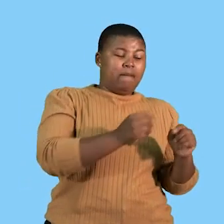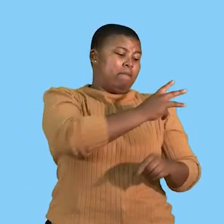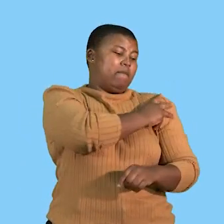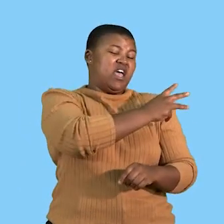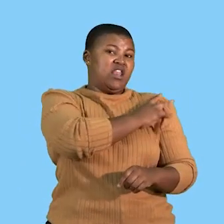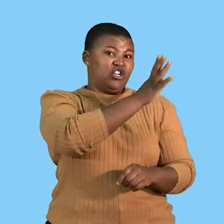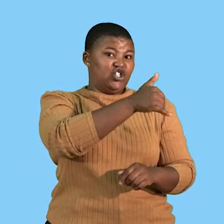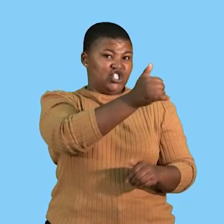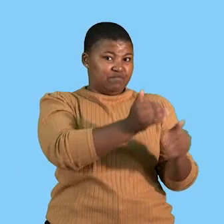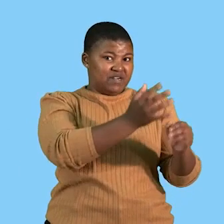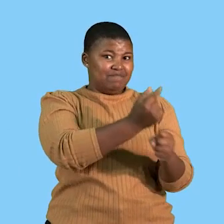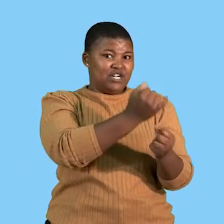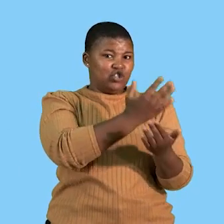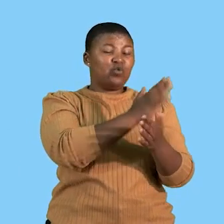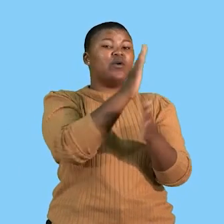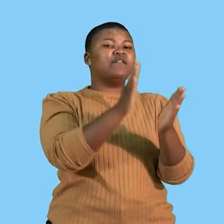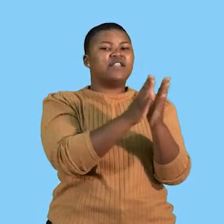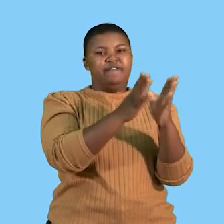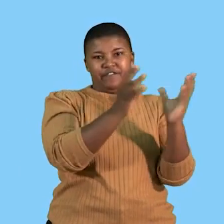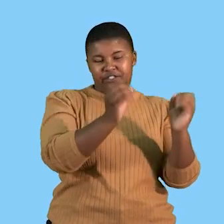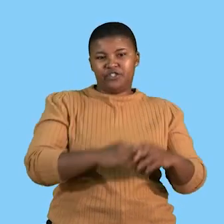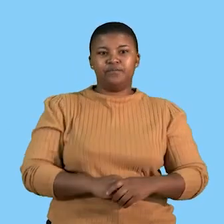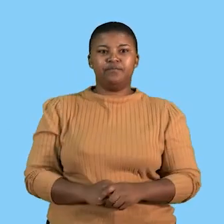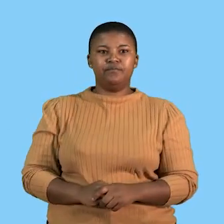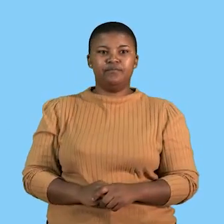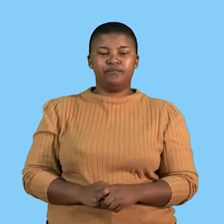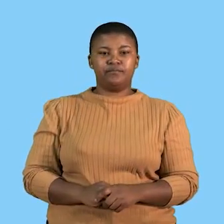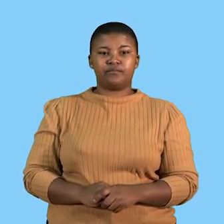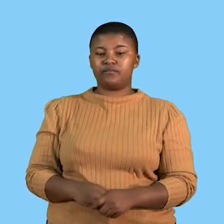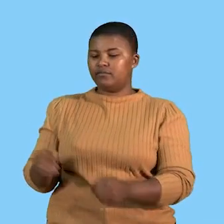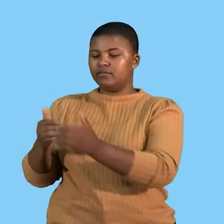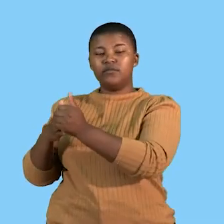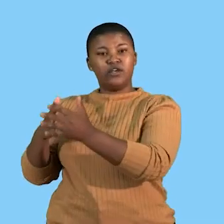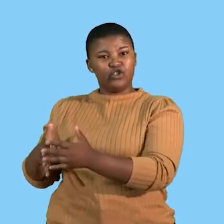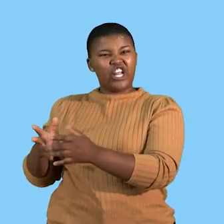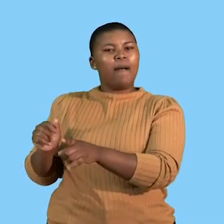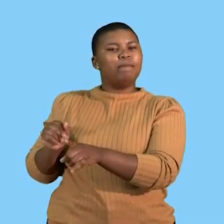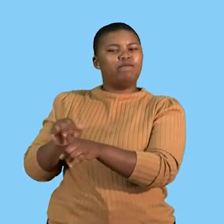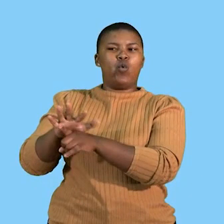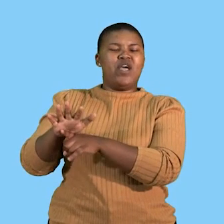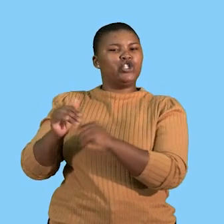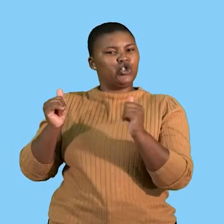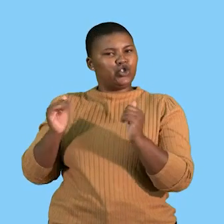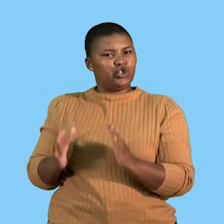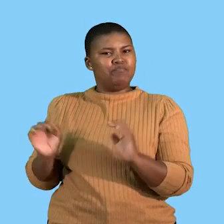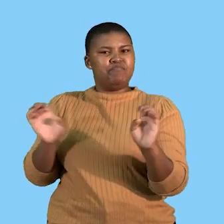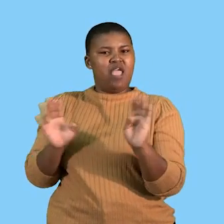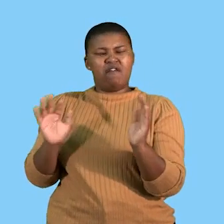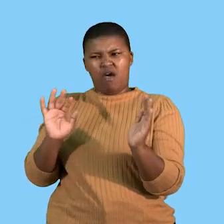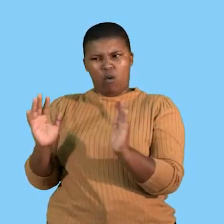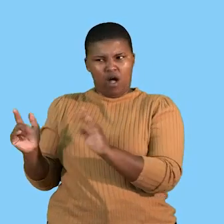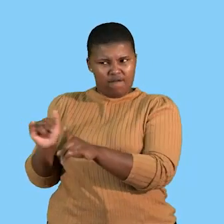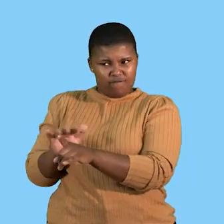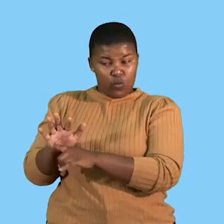makes sure that the tasks are completed, leadership influences human